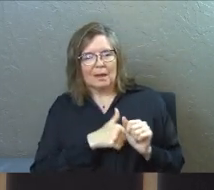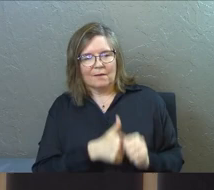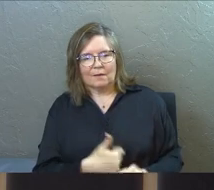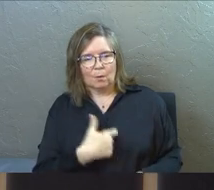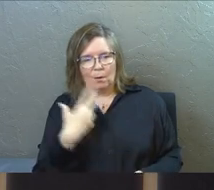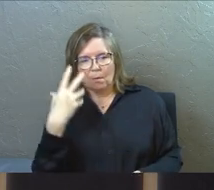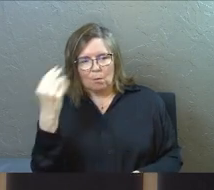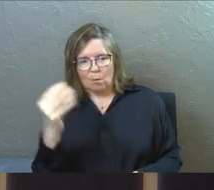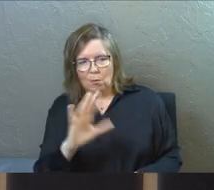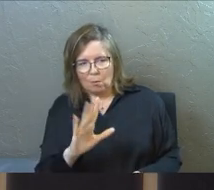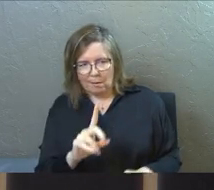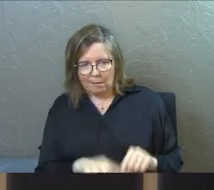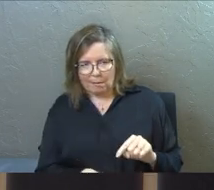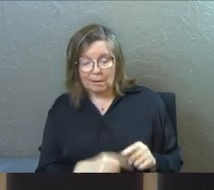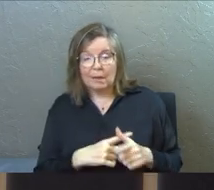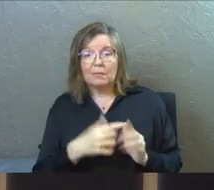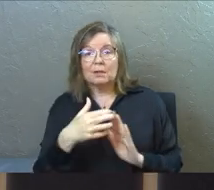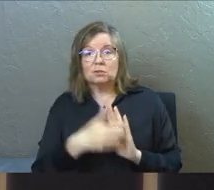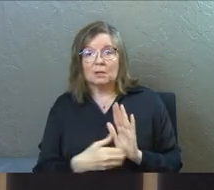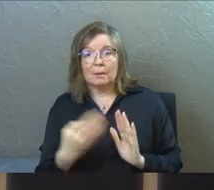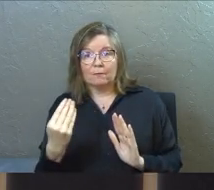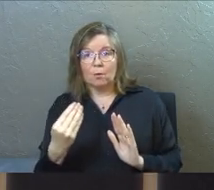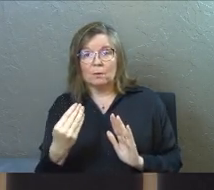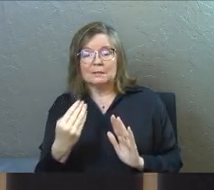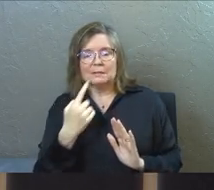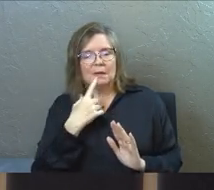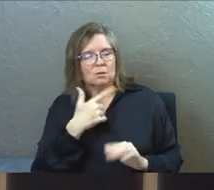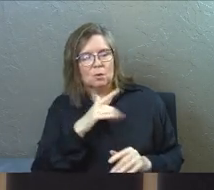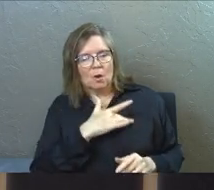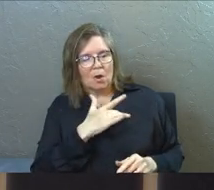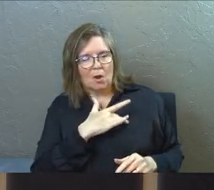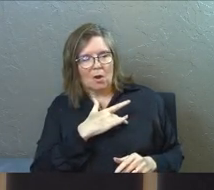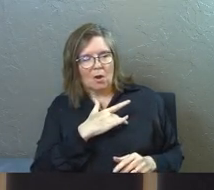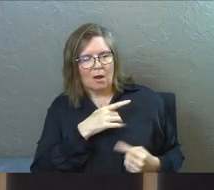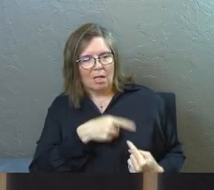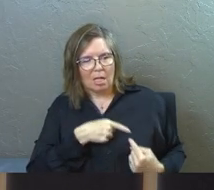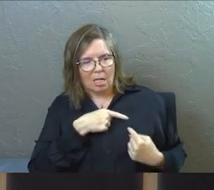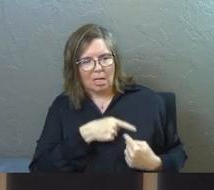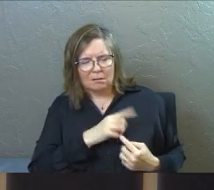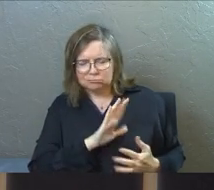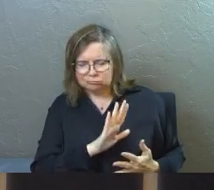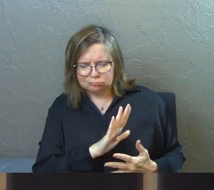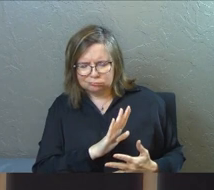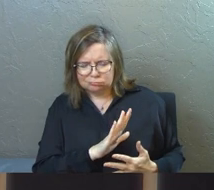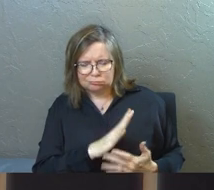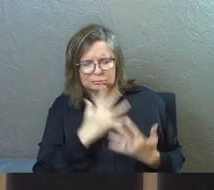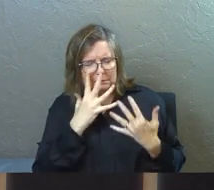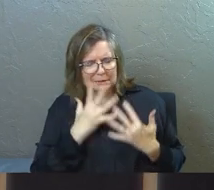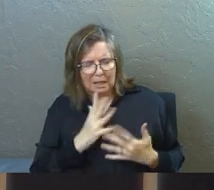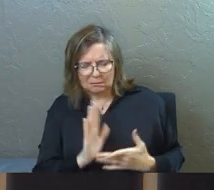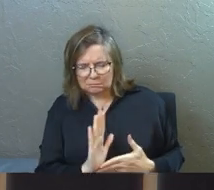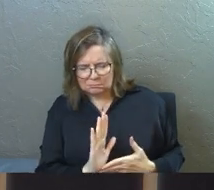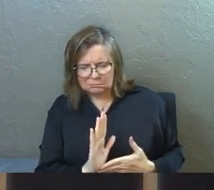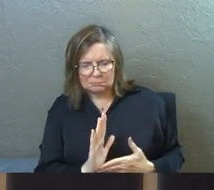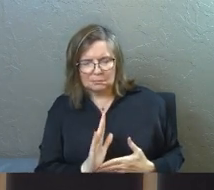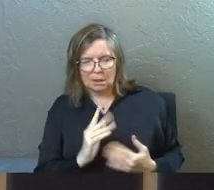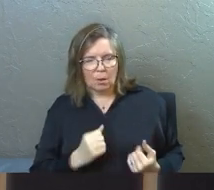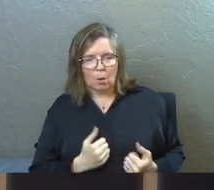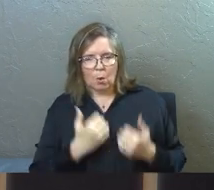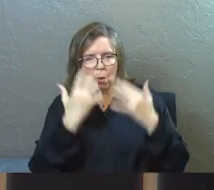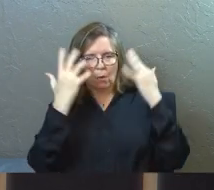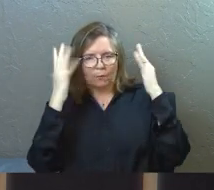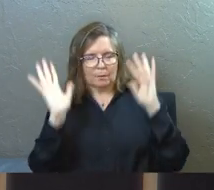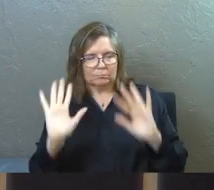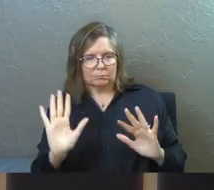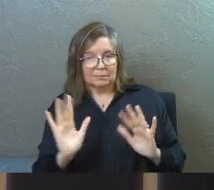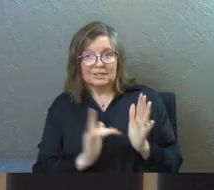follow me where I'm going. And then in chapter 14, verse one, says, don't let your hearts be troubled. Don't be sad. Don't be overwhelmed.